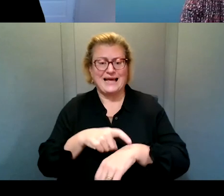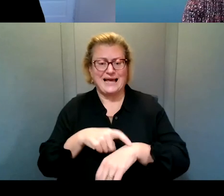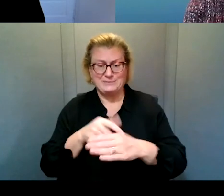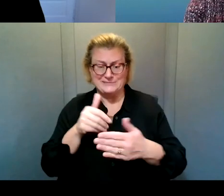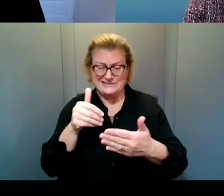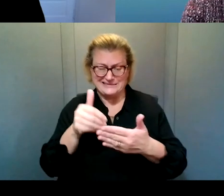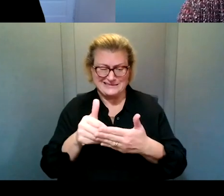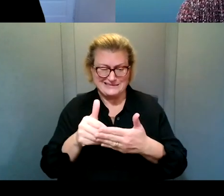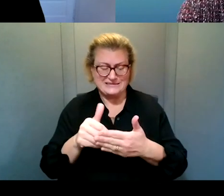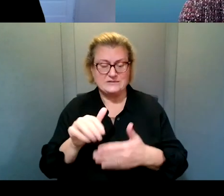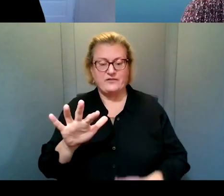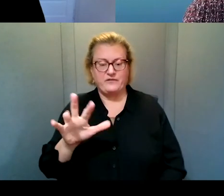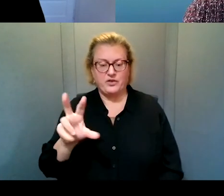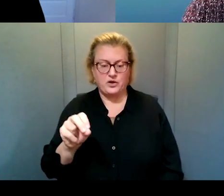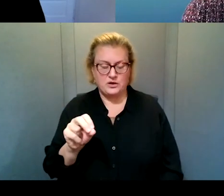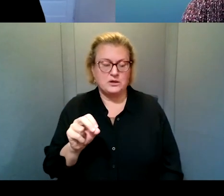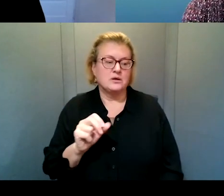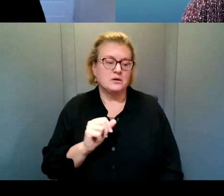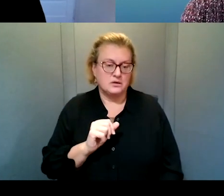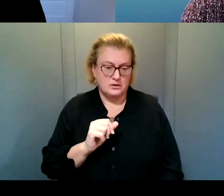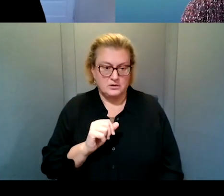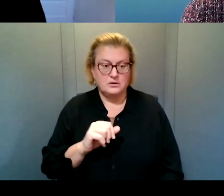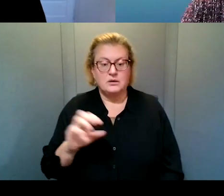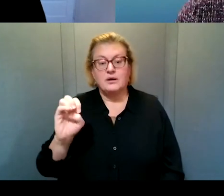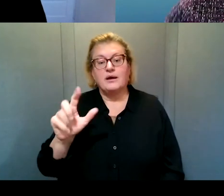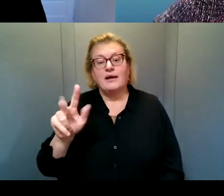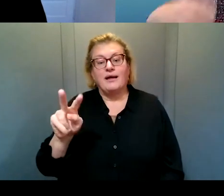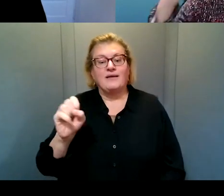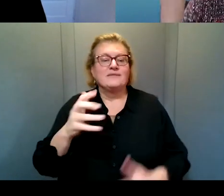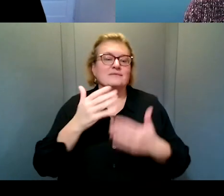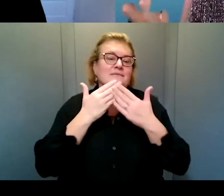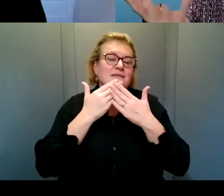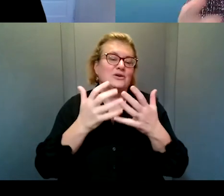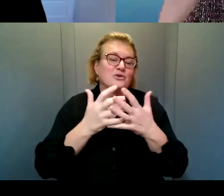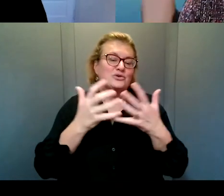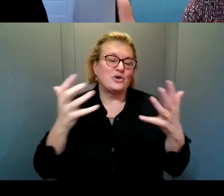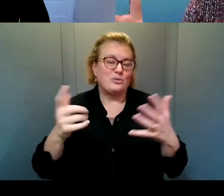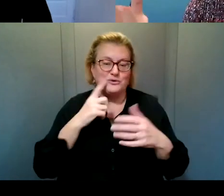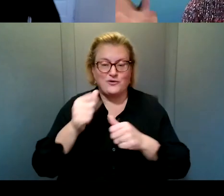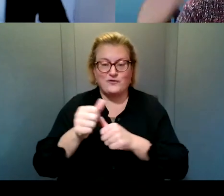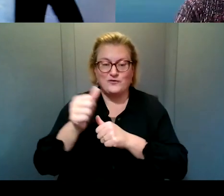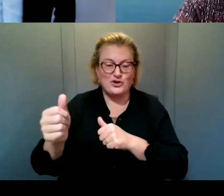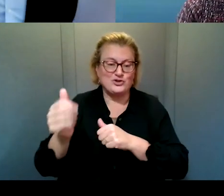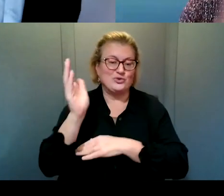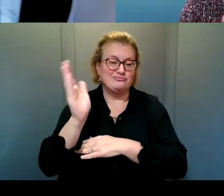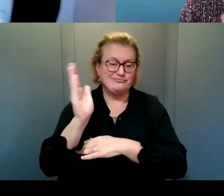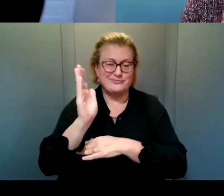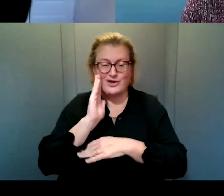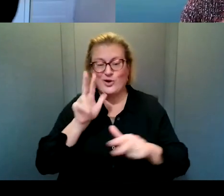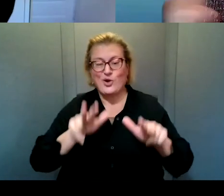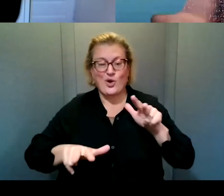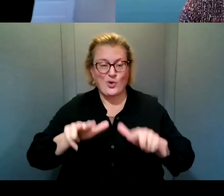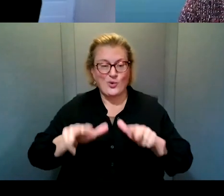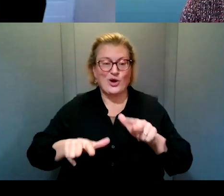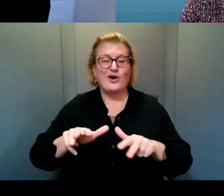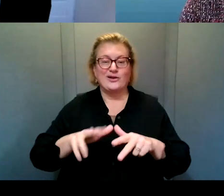to five, um, 30. So, um, Elvis, thank you so much for delivering this virtually. I know it's very awkward to be teaching into your,